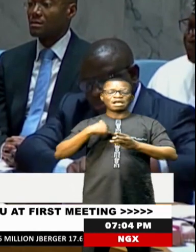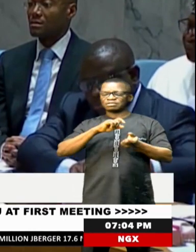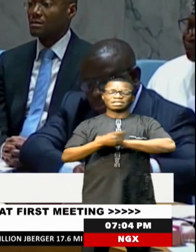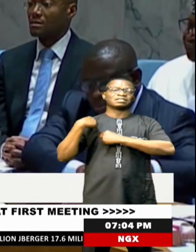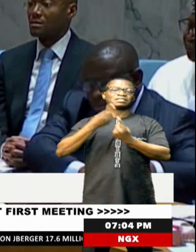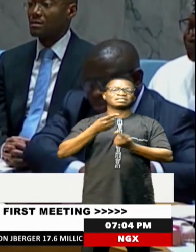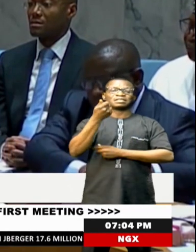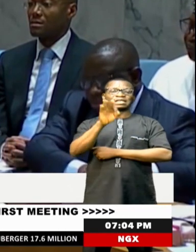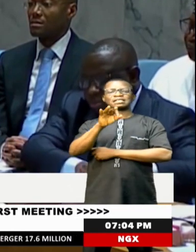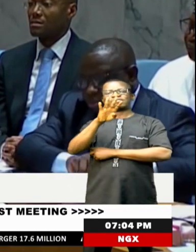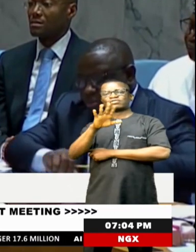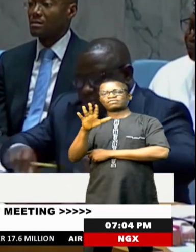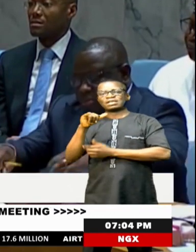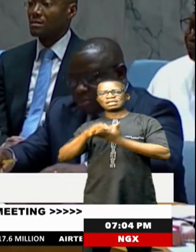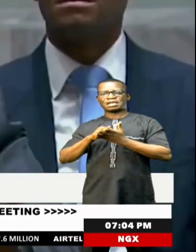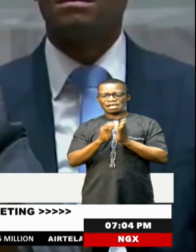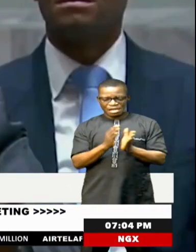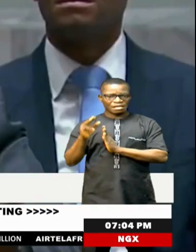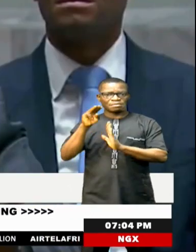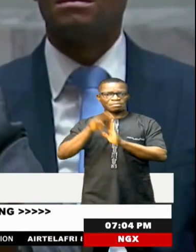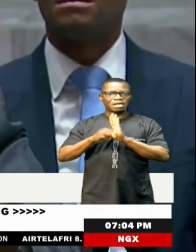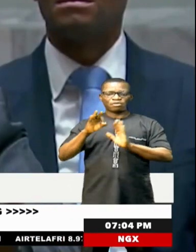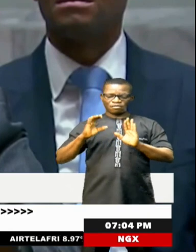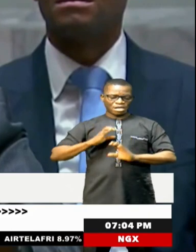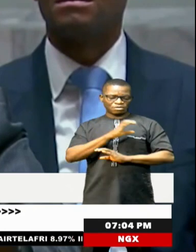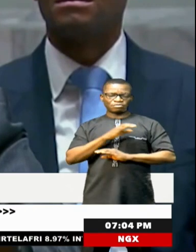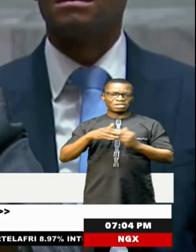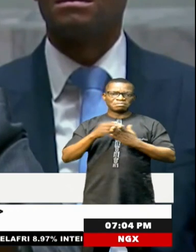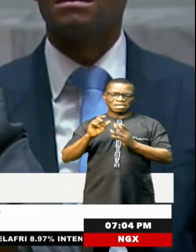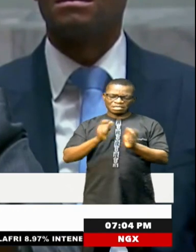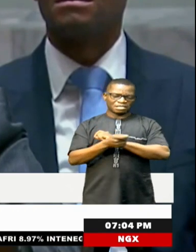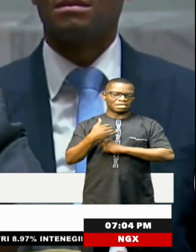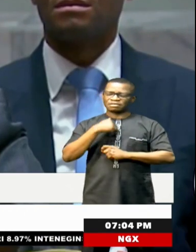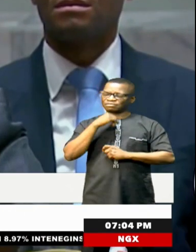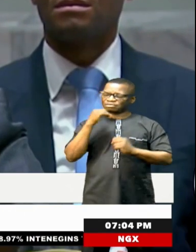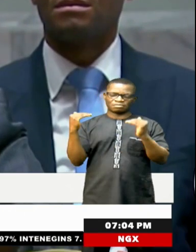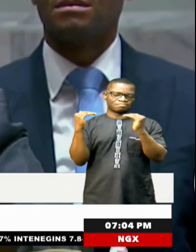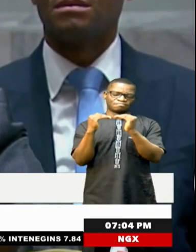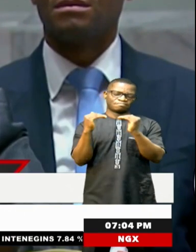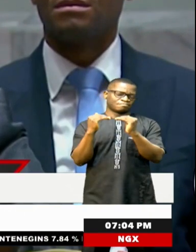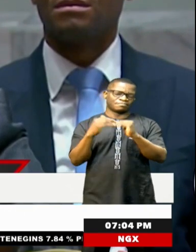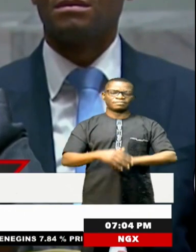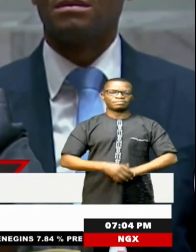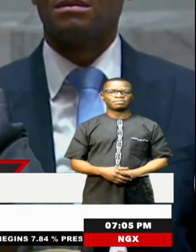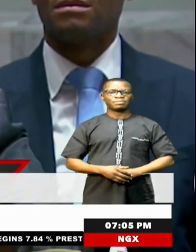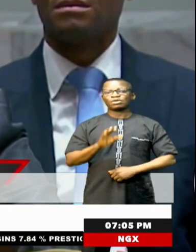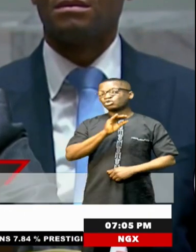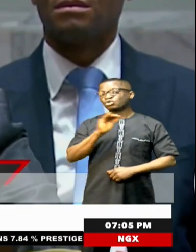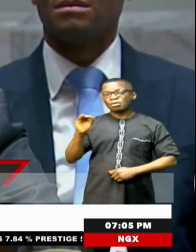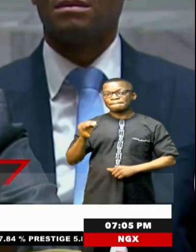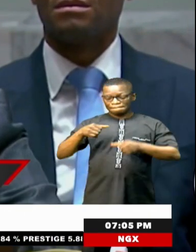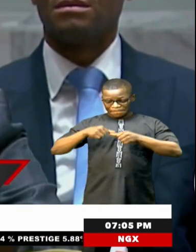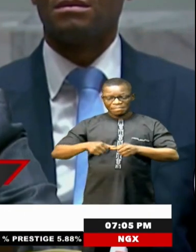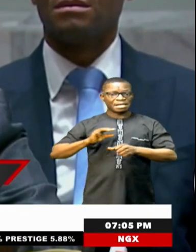the completion of the Council, despite a few changes, has not kept pace. There is no permanent member